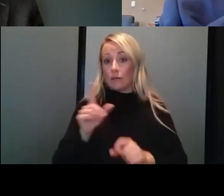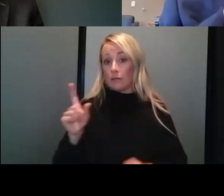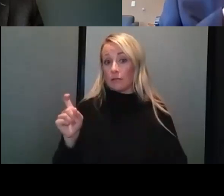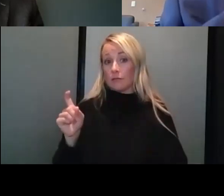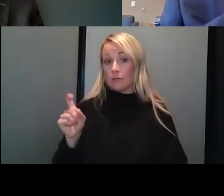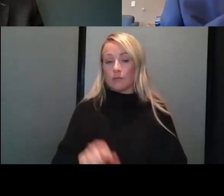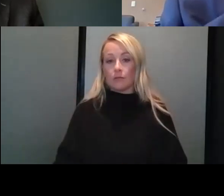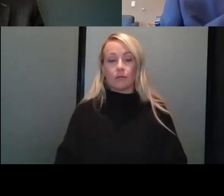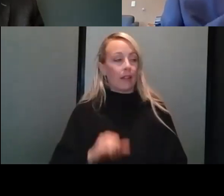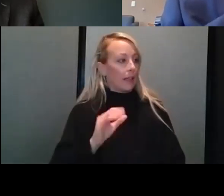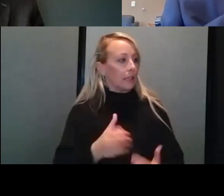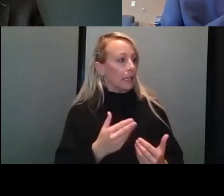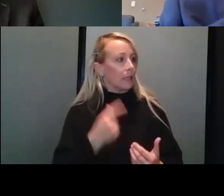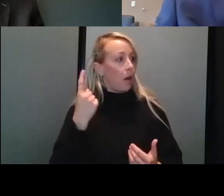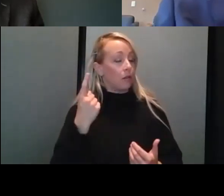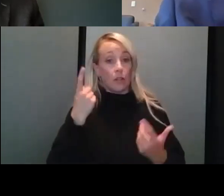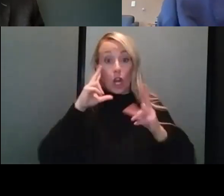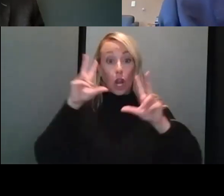That's an easy one. No,